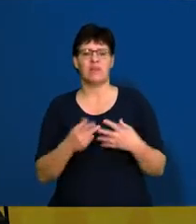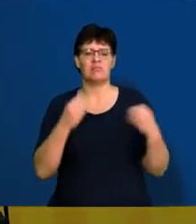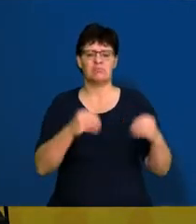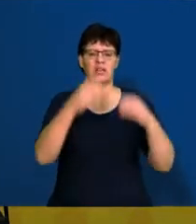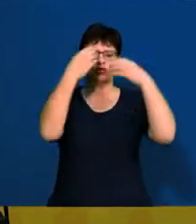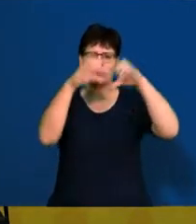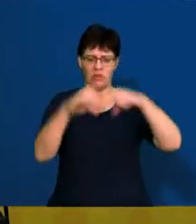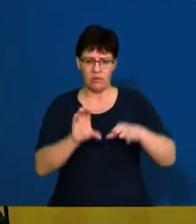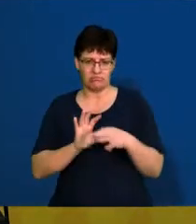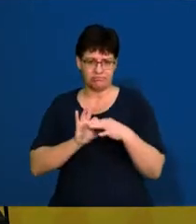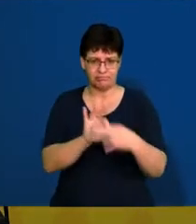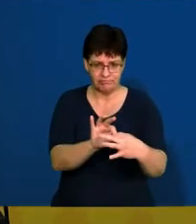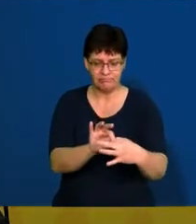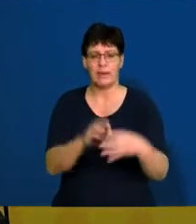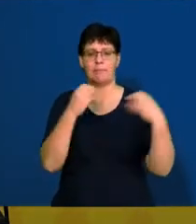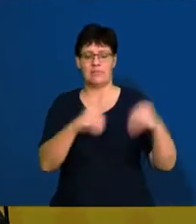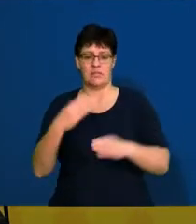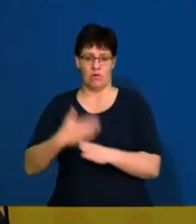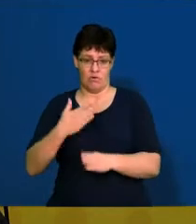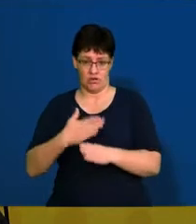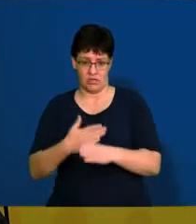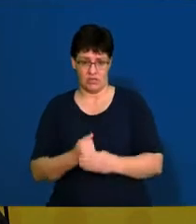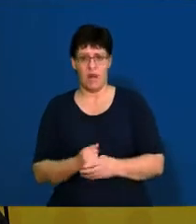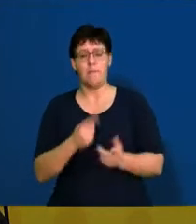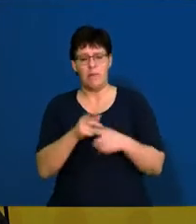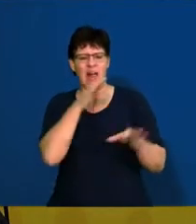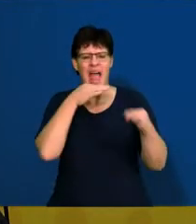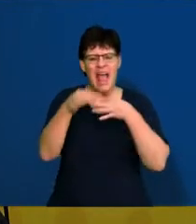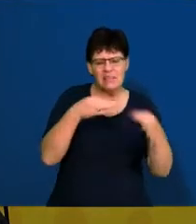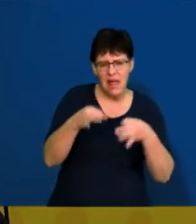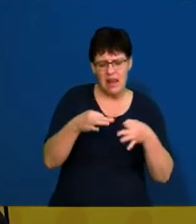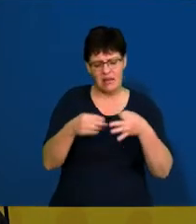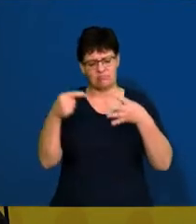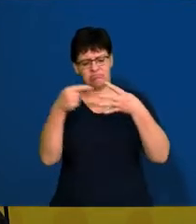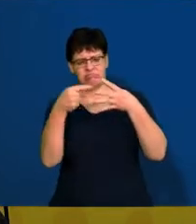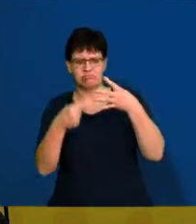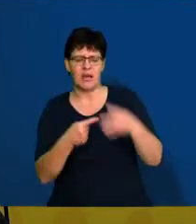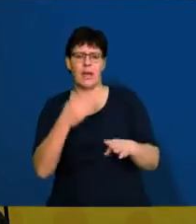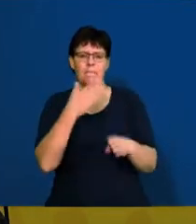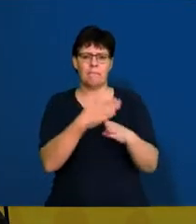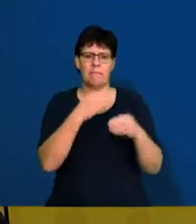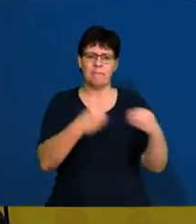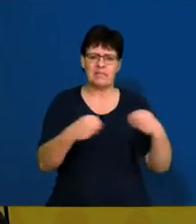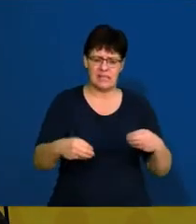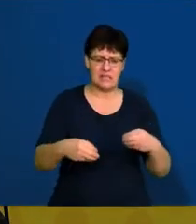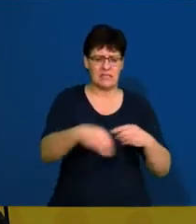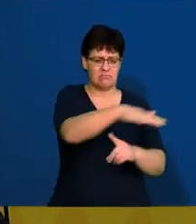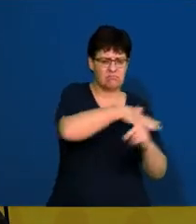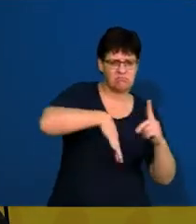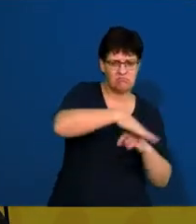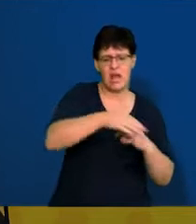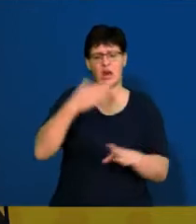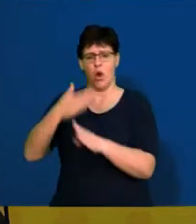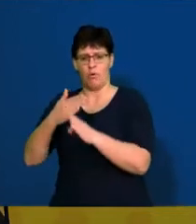the chapters that have to deal with business operations. And I'll go through what is going to make up business environments and business operations.